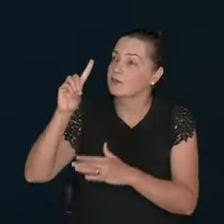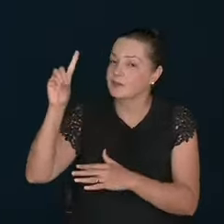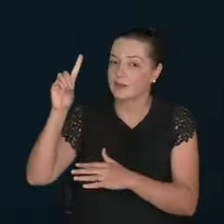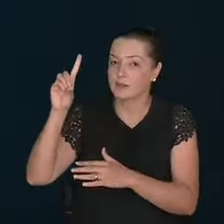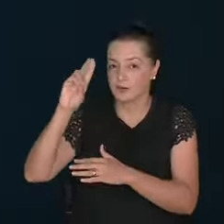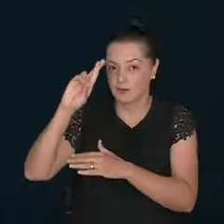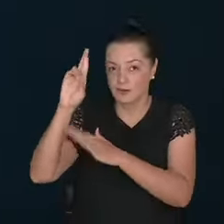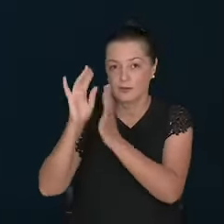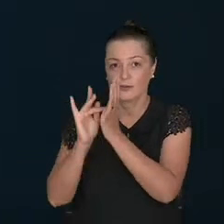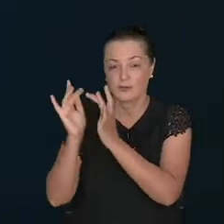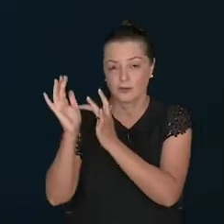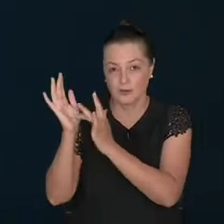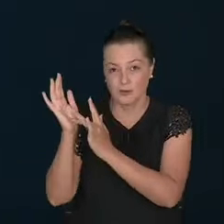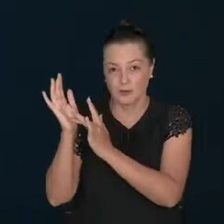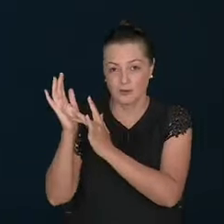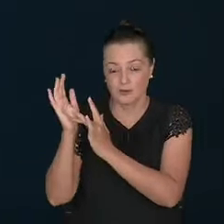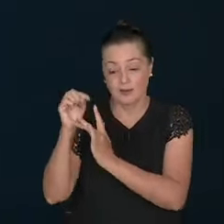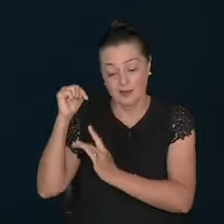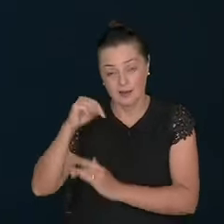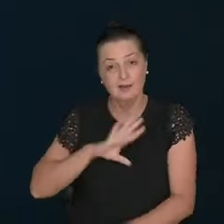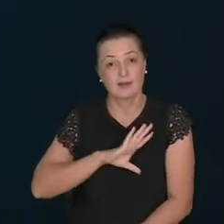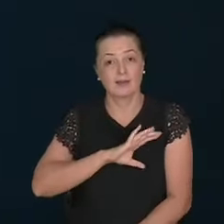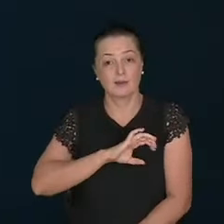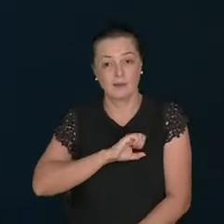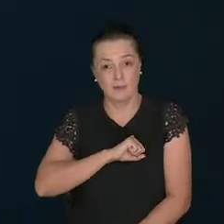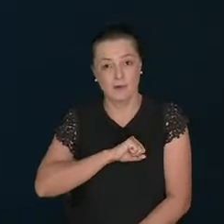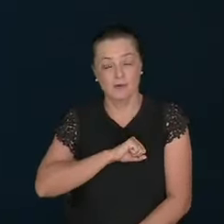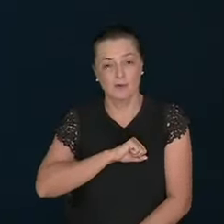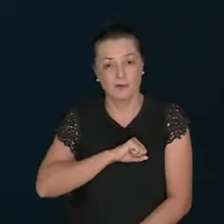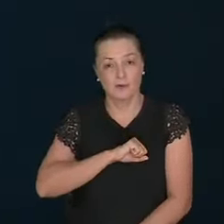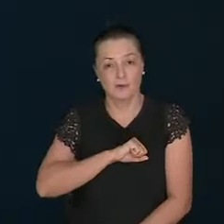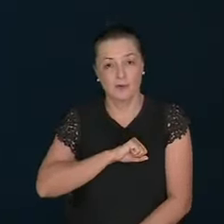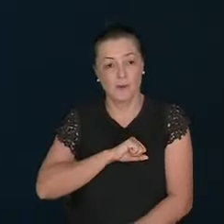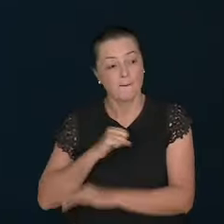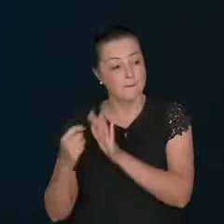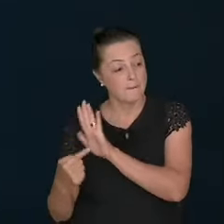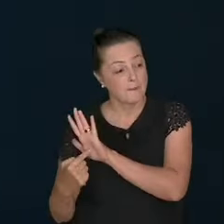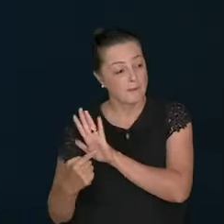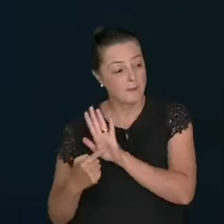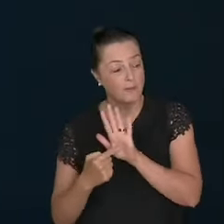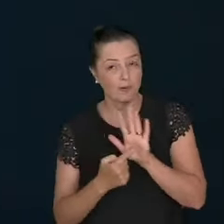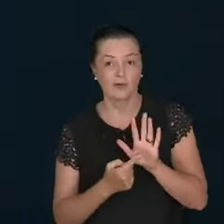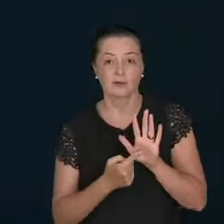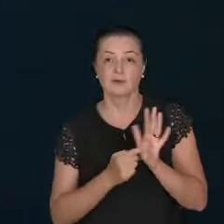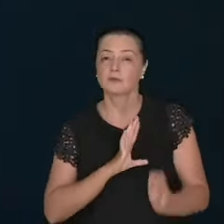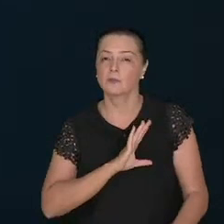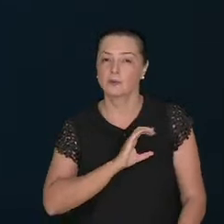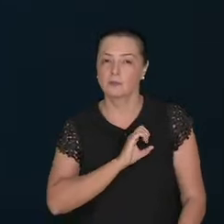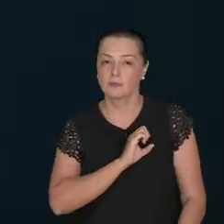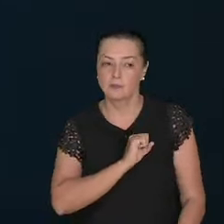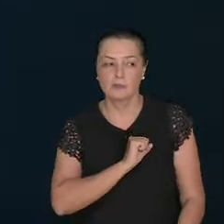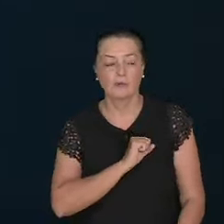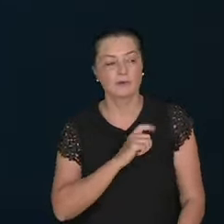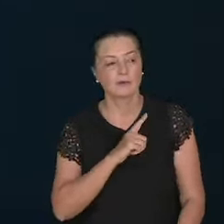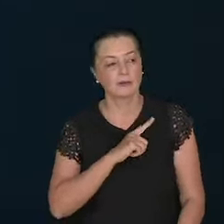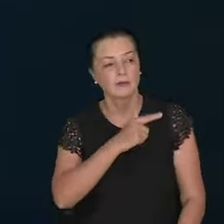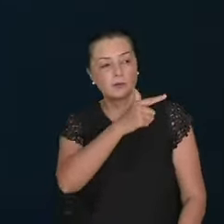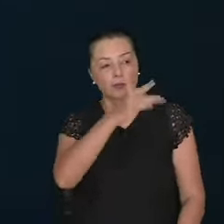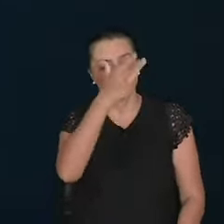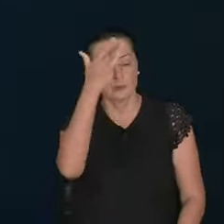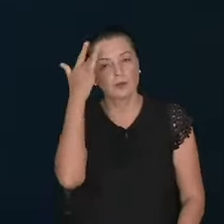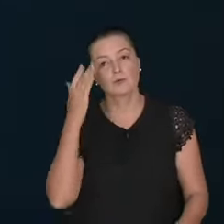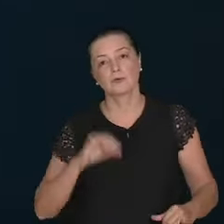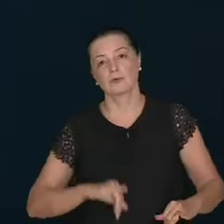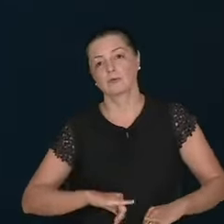This love is also mirrored. By the love that I have for the souls. The souls that are lost.